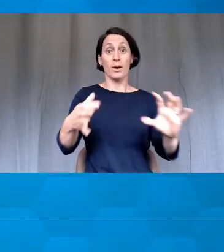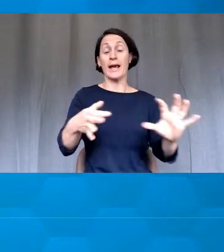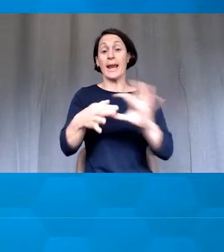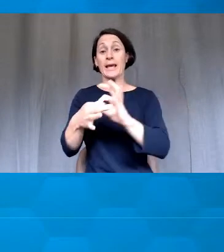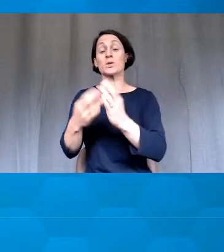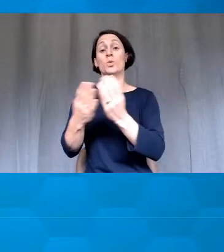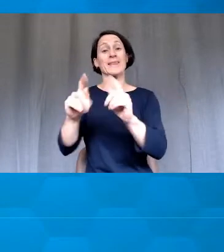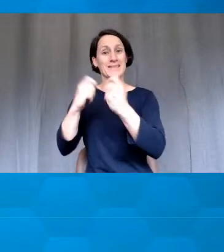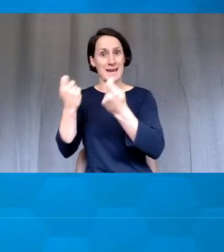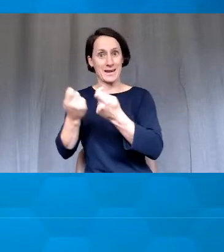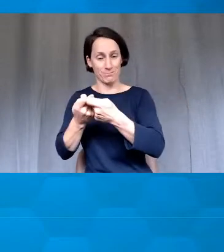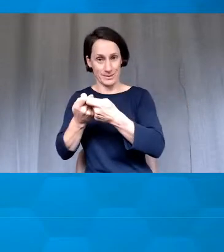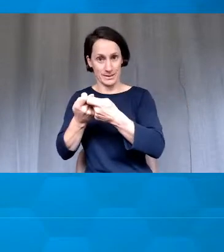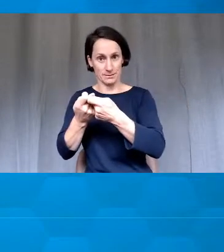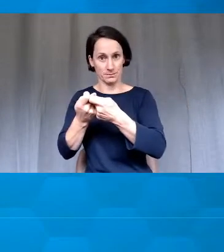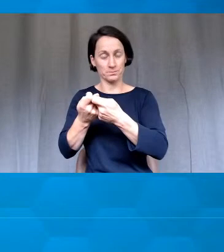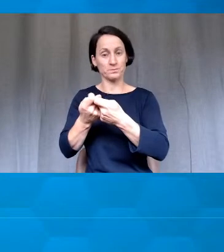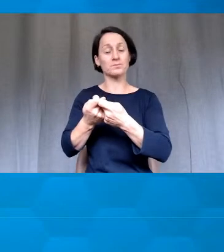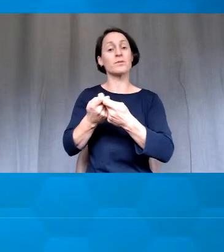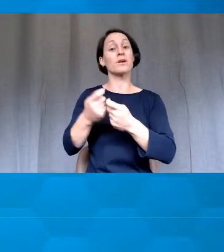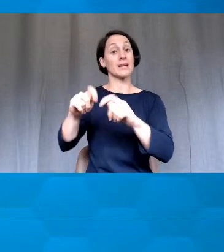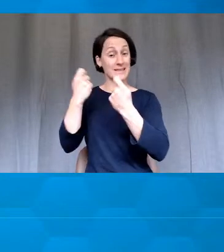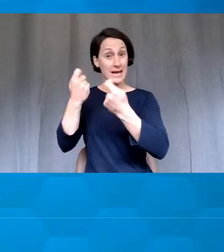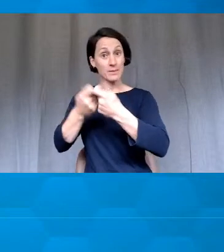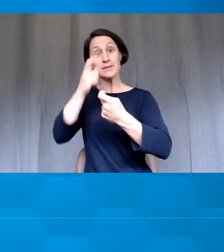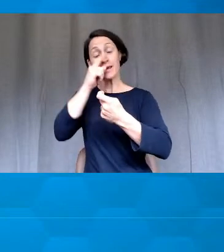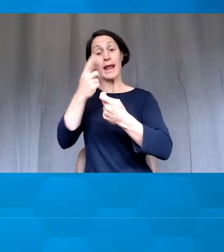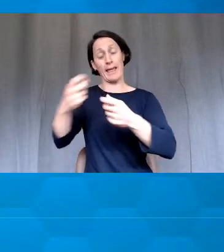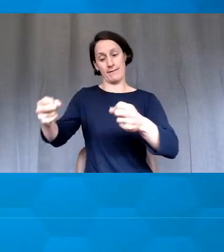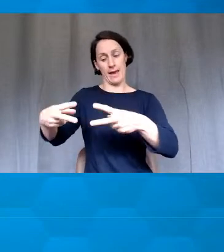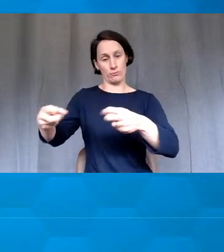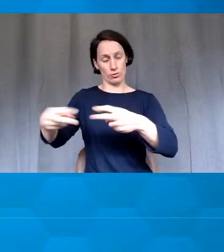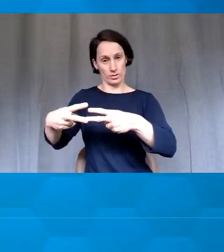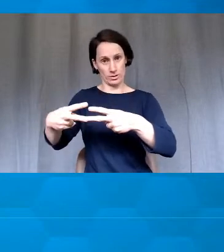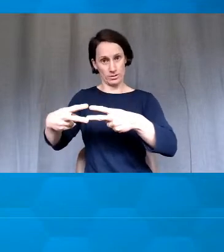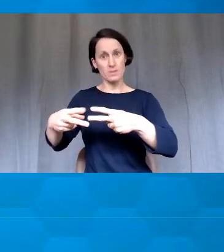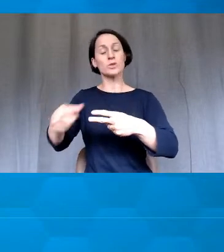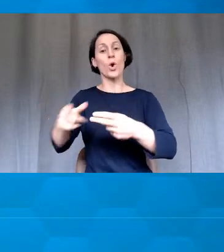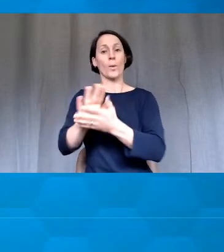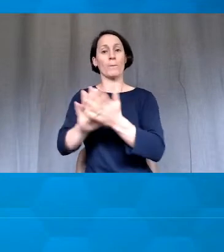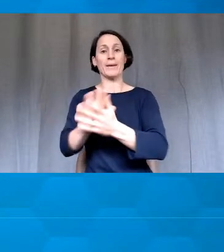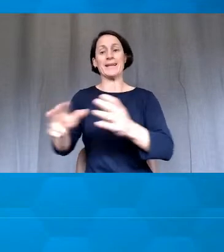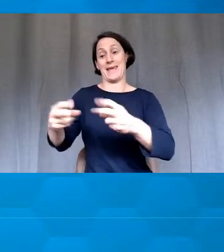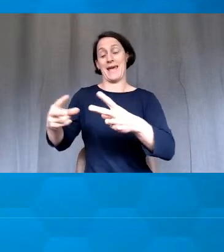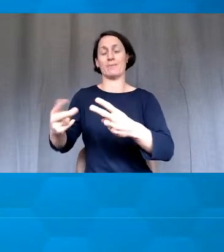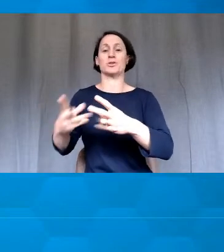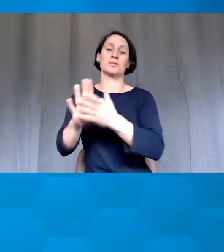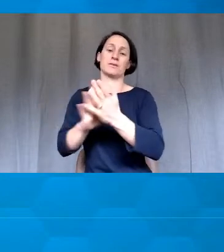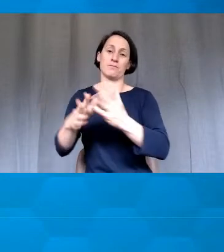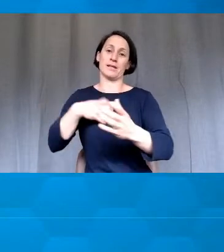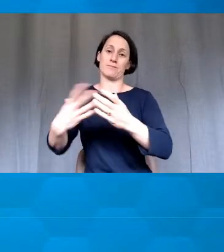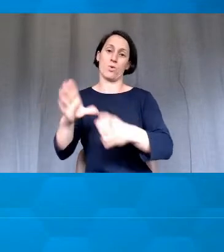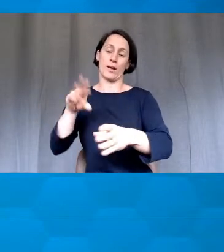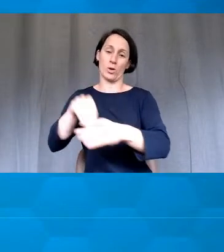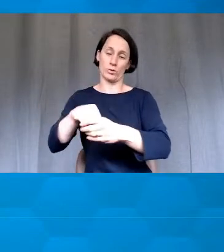something which the other two platforms don't do, and that is that it's caption. So therefore, makes it more inclusive for you. Next slide.